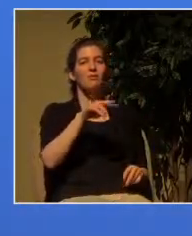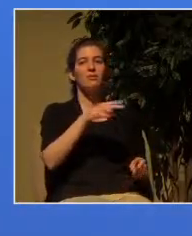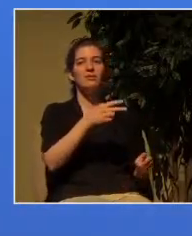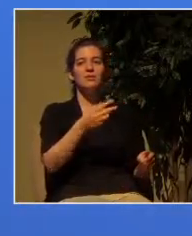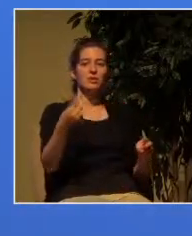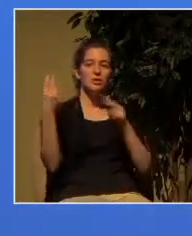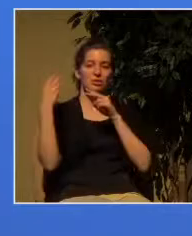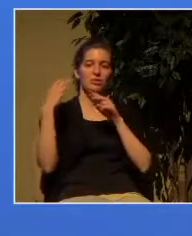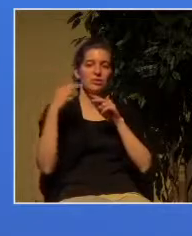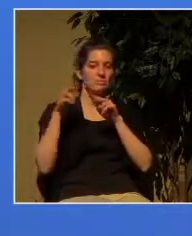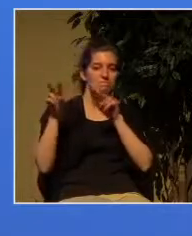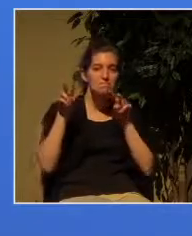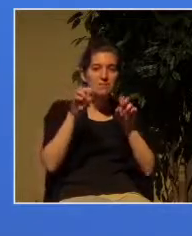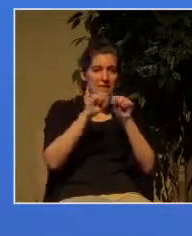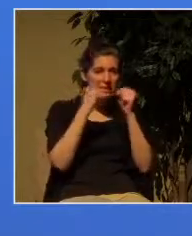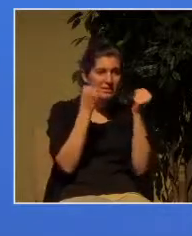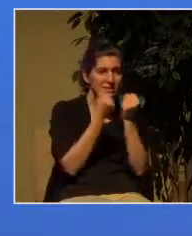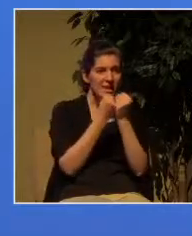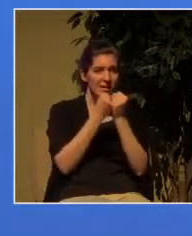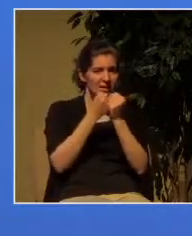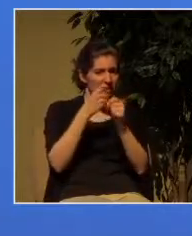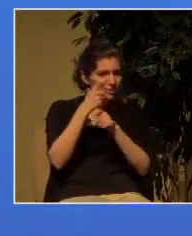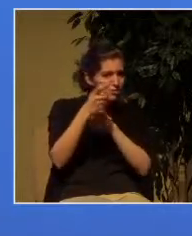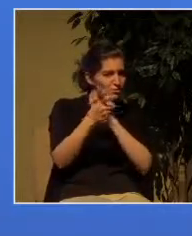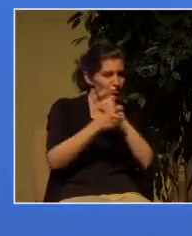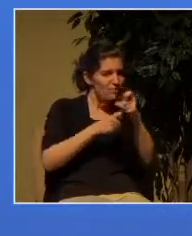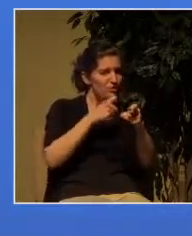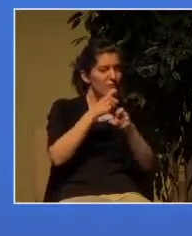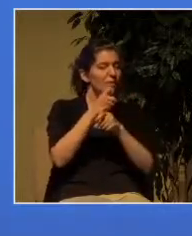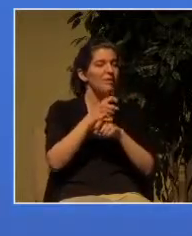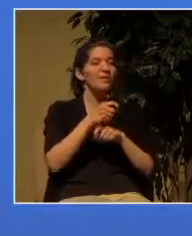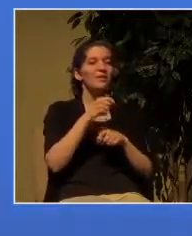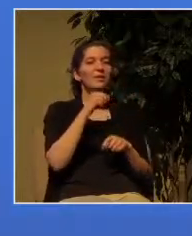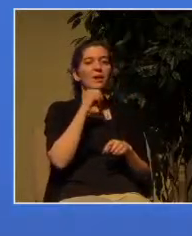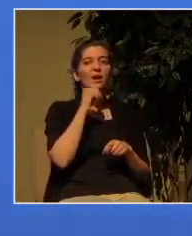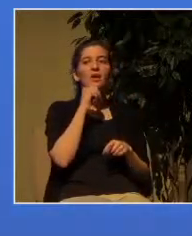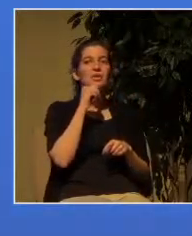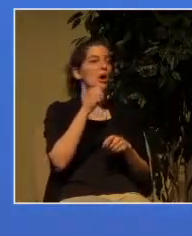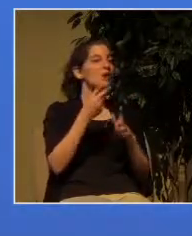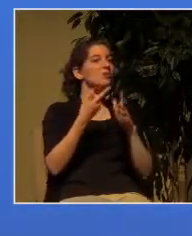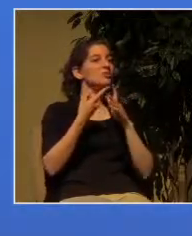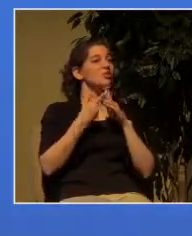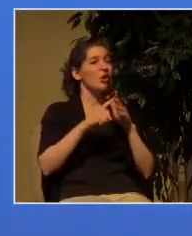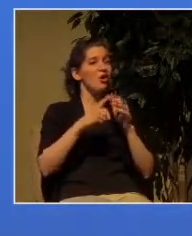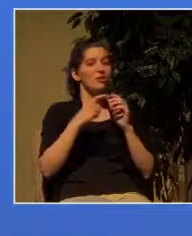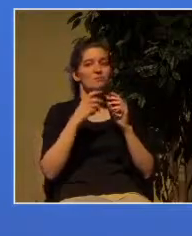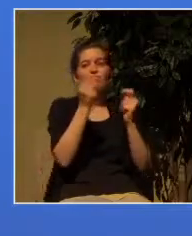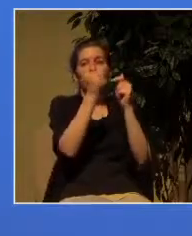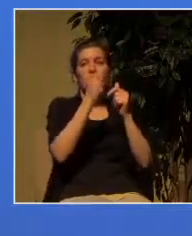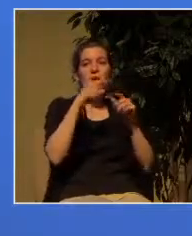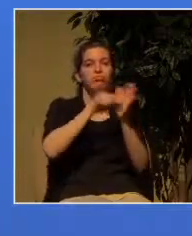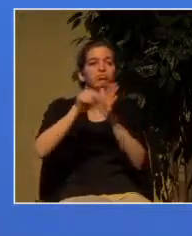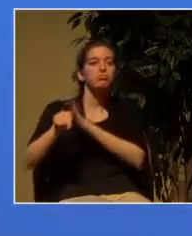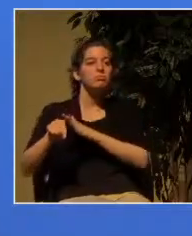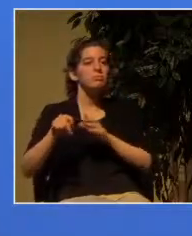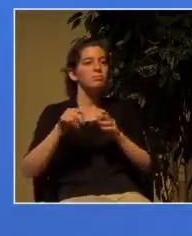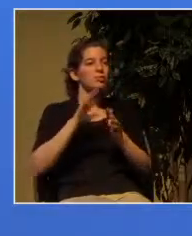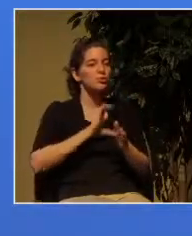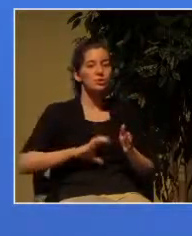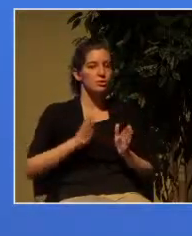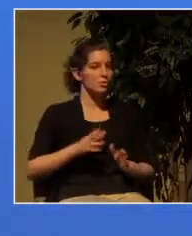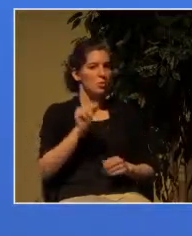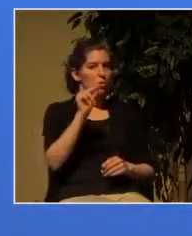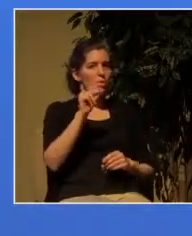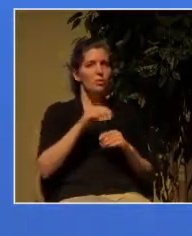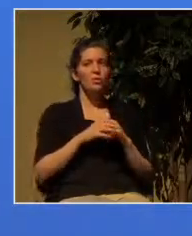killing Christians it starts by you're going to lose your job it starts by you're not going to get your promotion